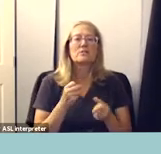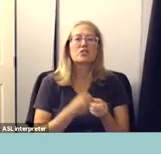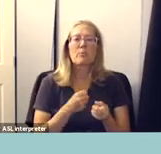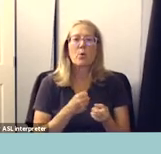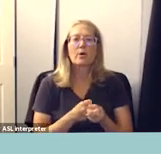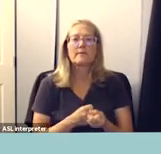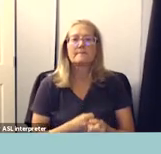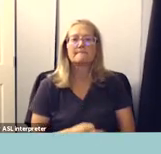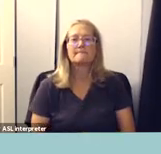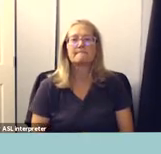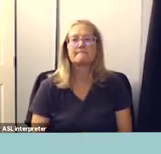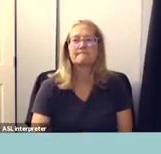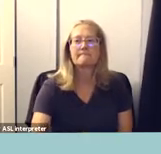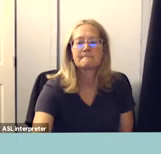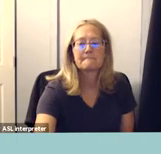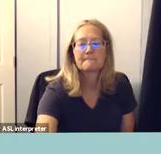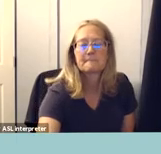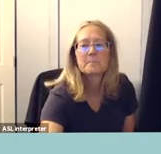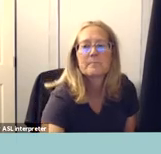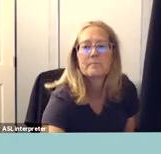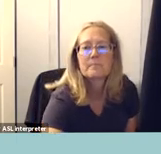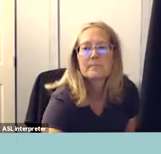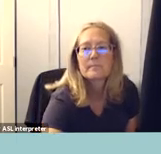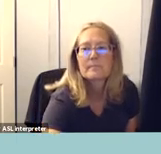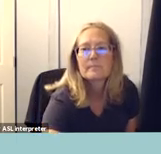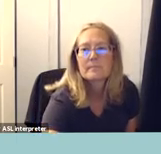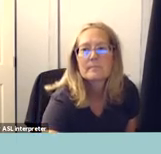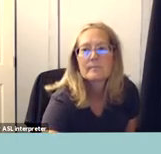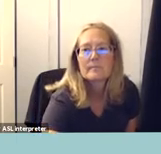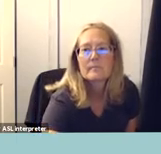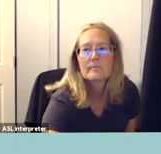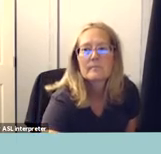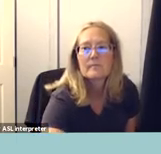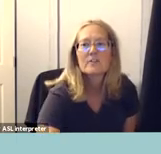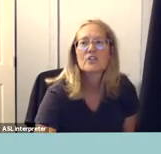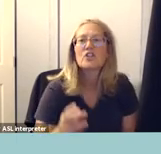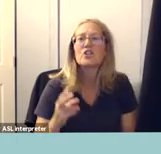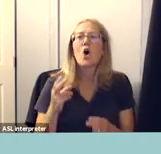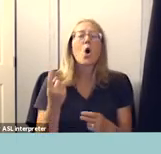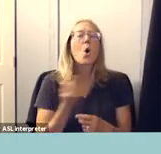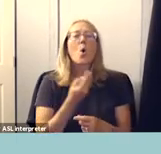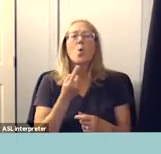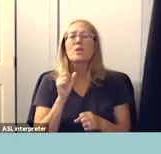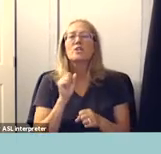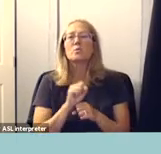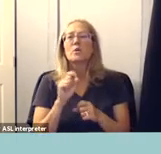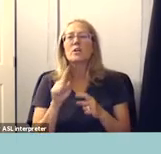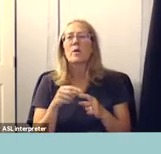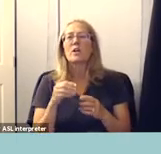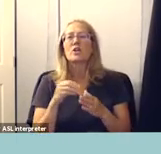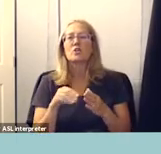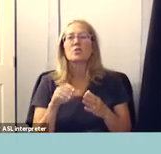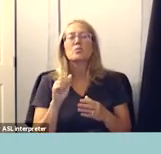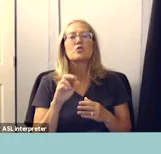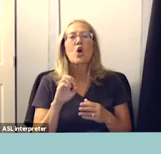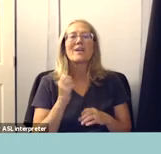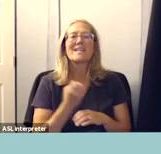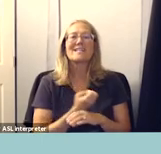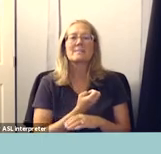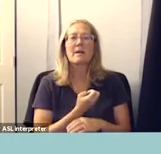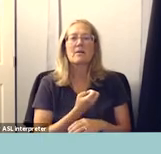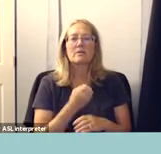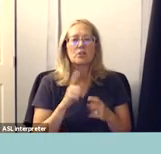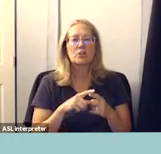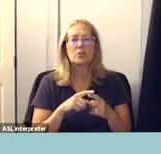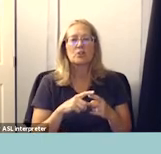um we implement restorative approaches and we're always working when students are expelled to